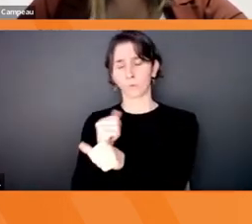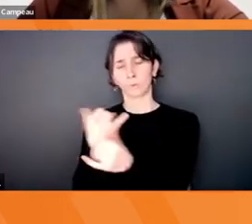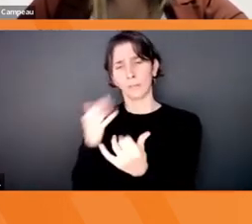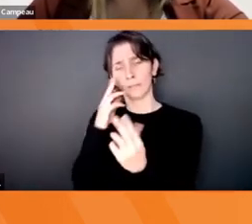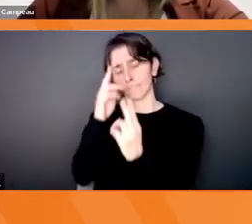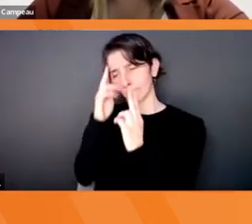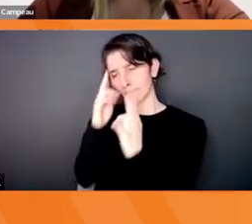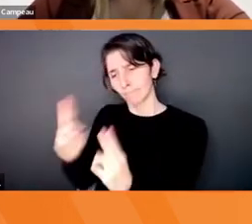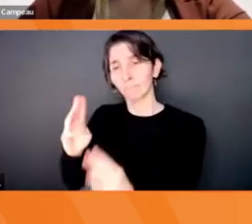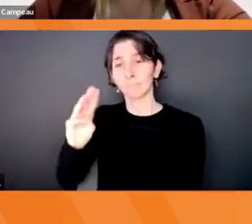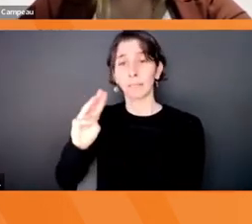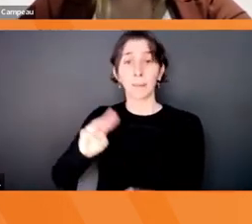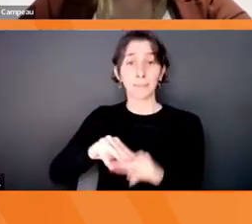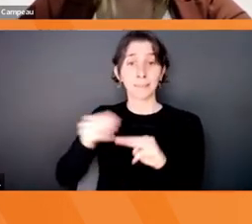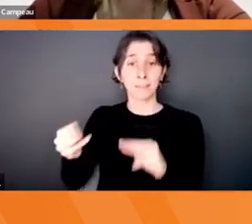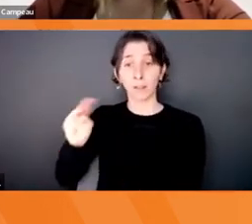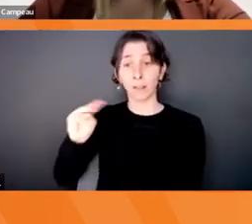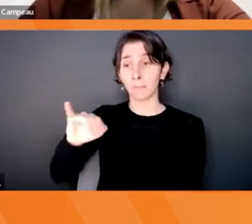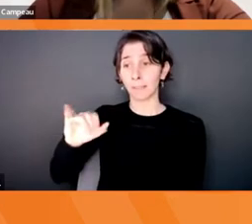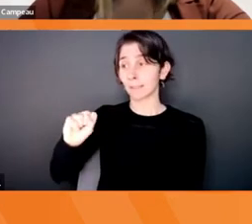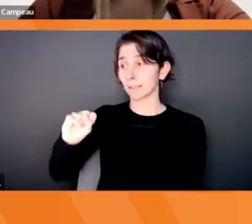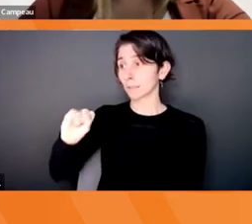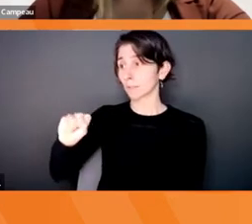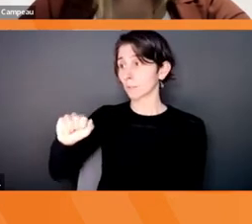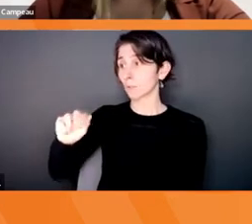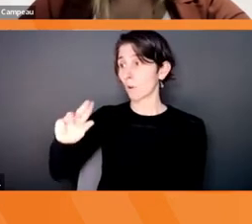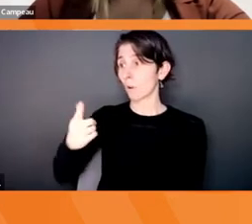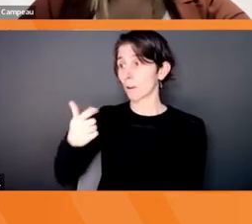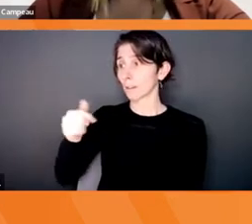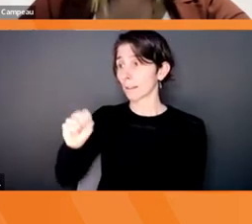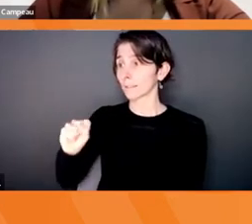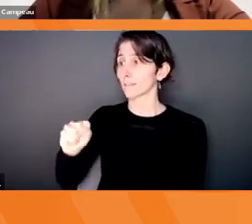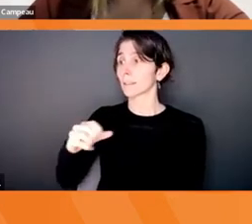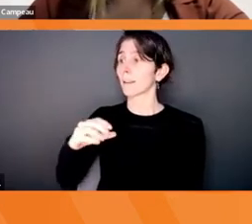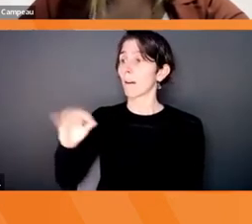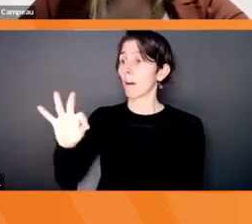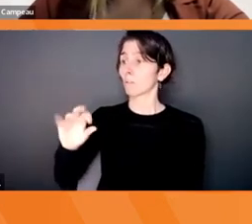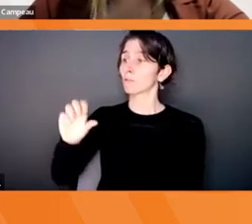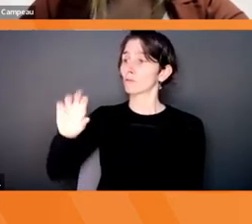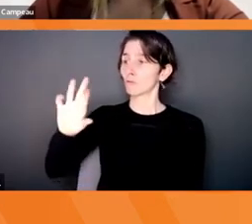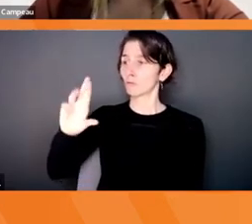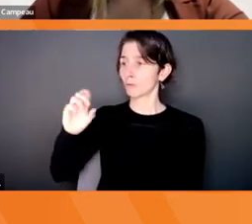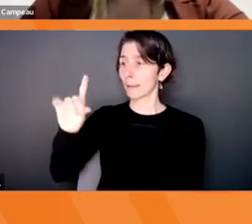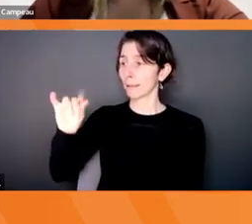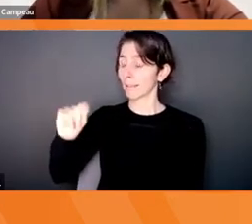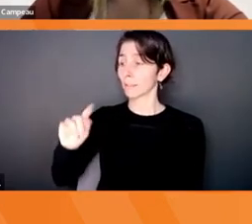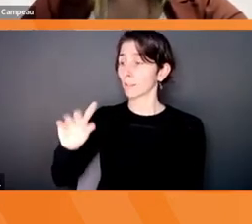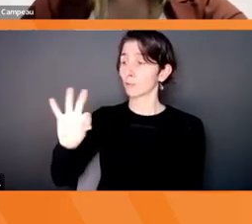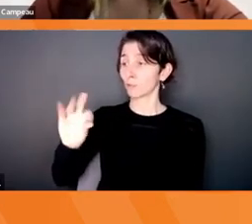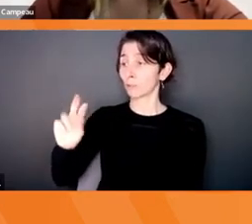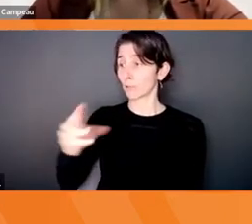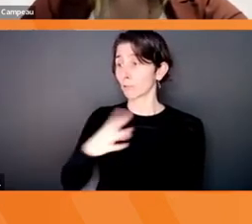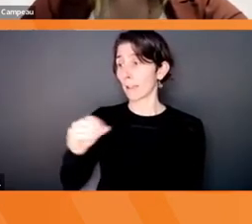Mississaugas of the Credit, First Nation of Inuit peoples on whose traditional territory we are meeting.